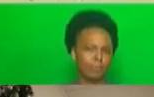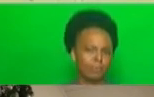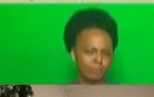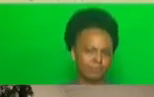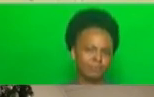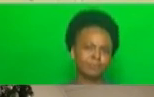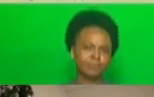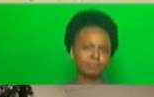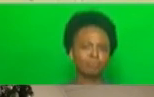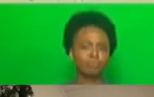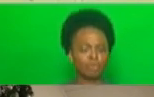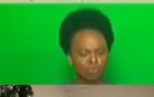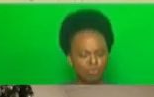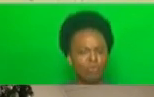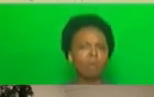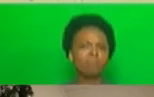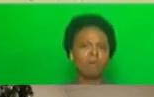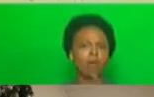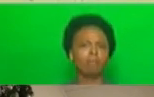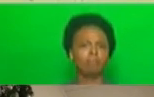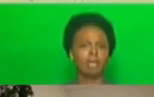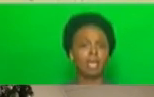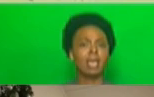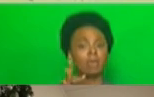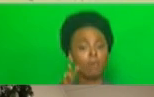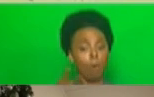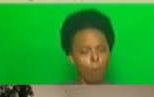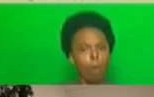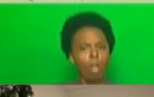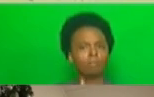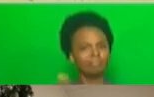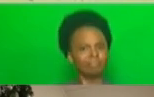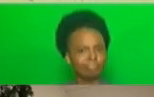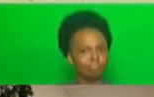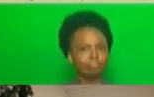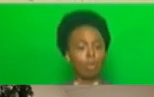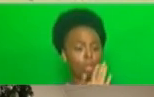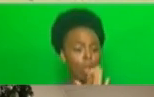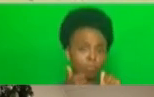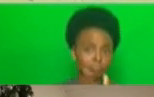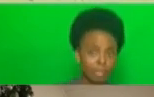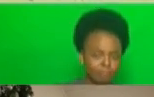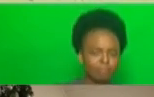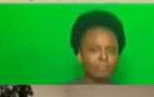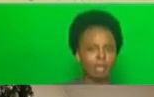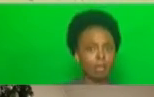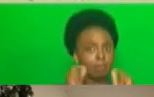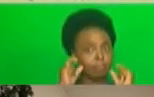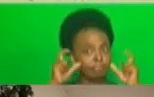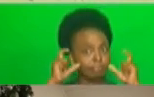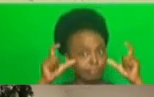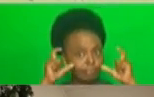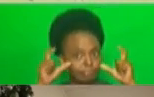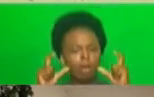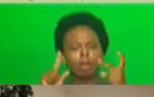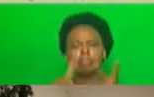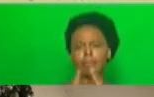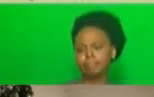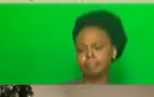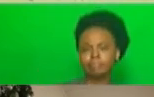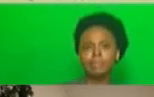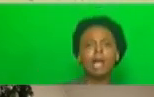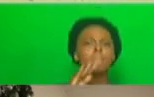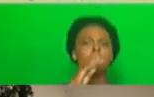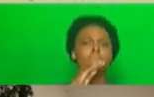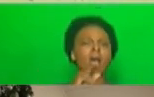And I do believe that by working together, by enforcing the law, by being alert and responsible, we'll be